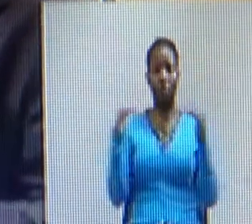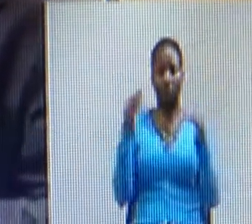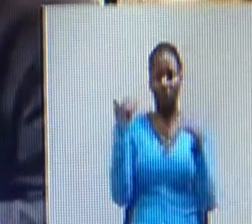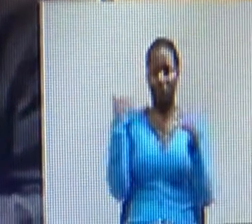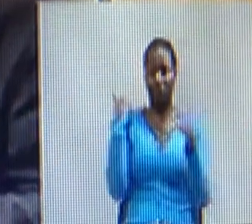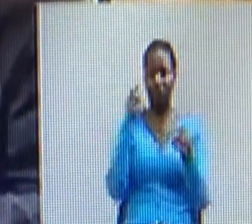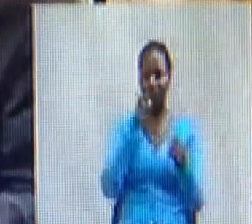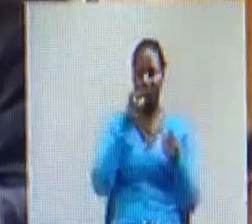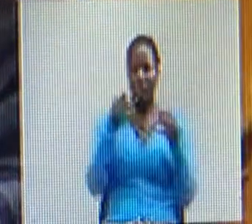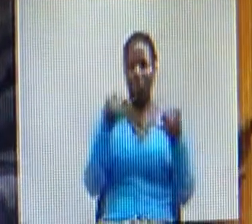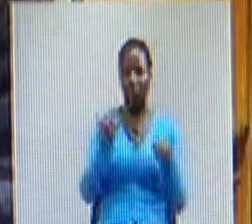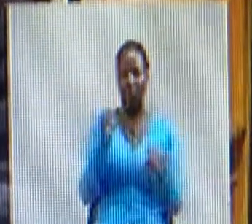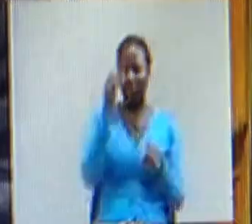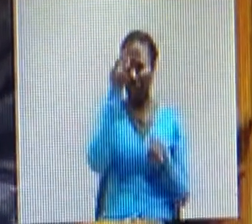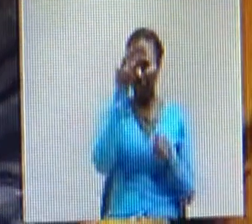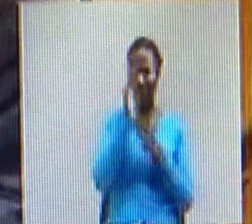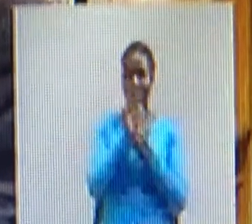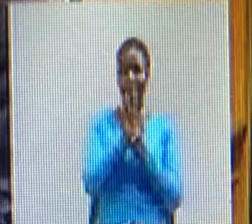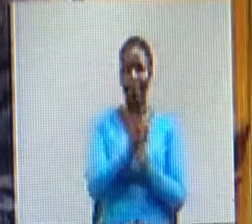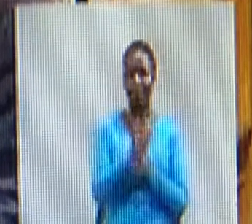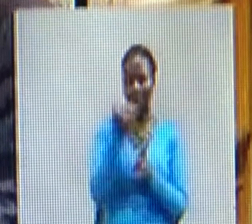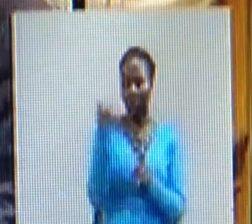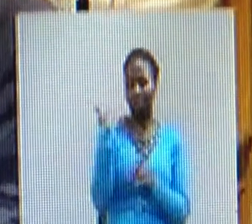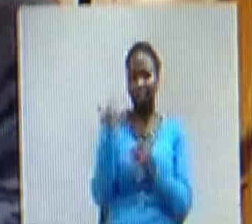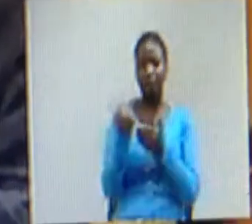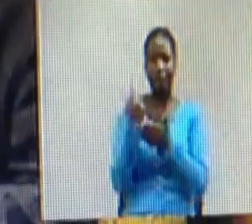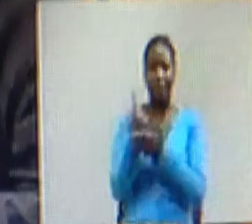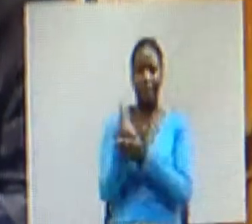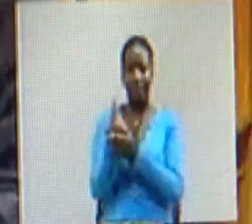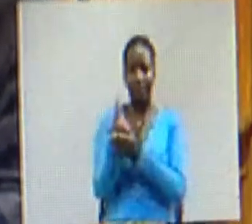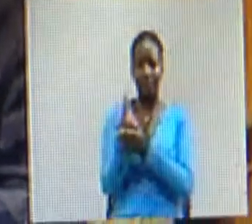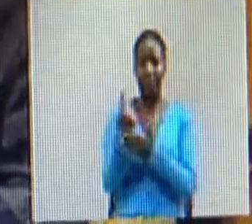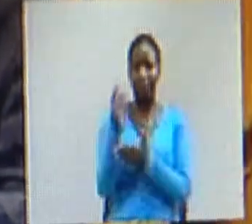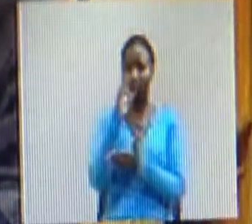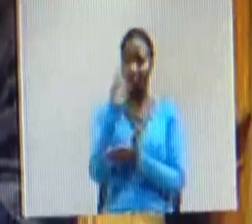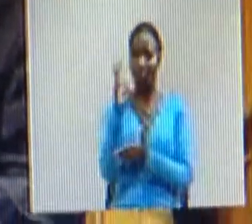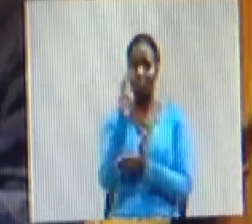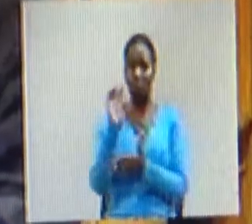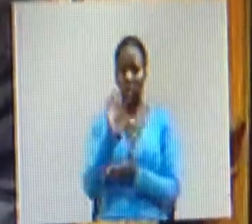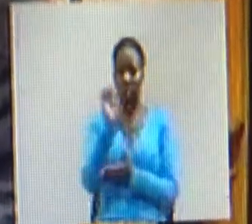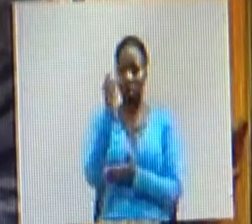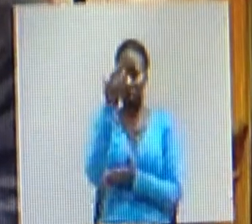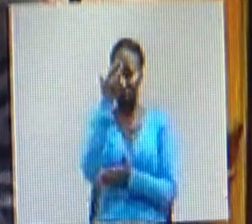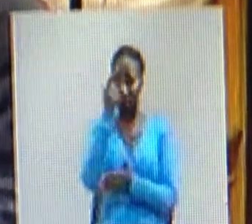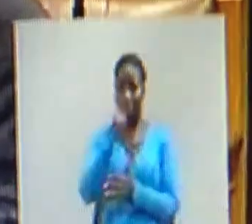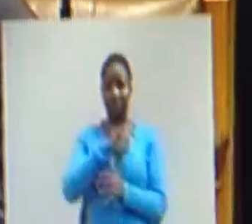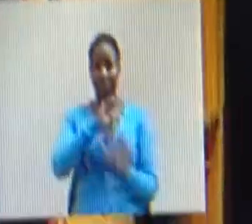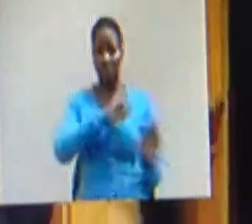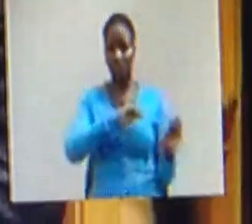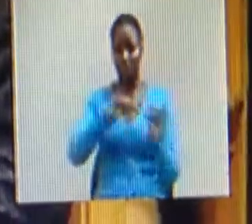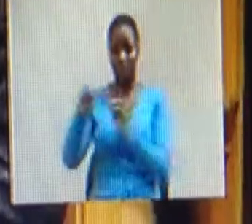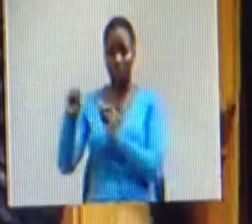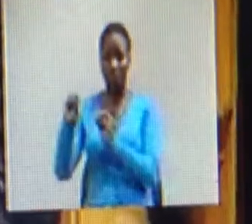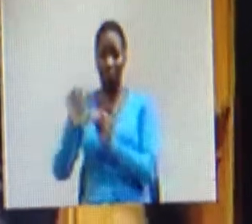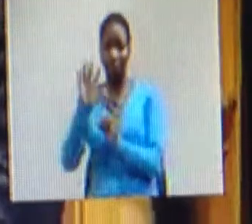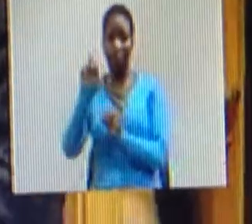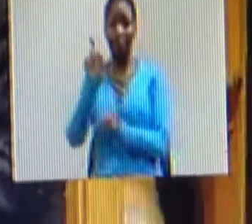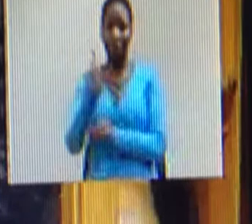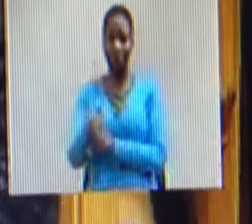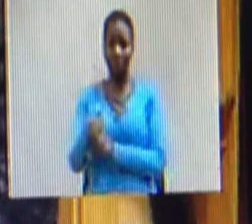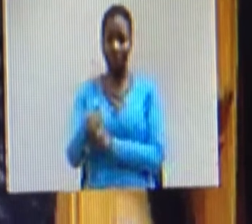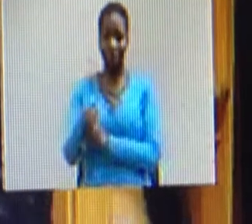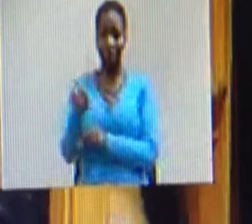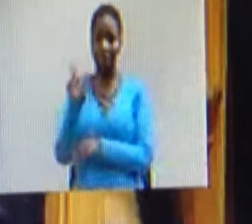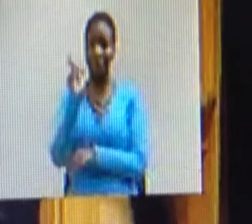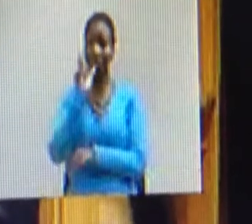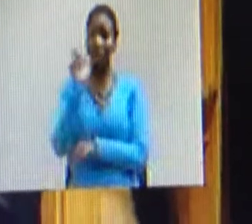comments and articles that surfaced recently which effectively warned South African Indians to vacate this country. These remarks